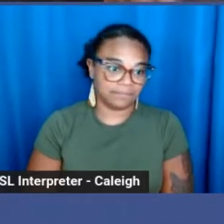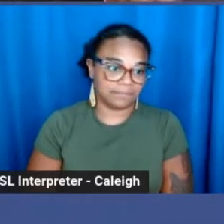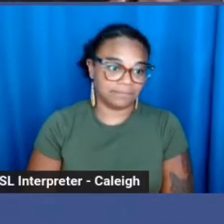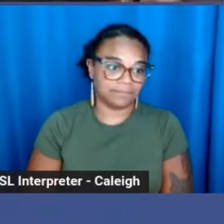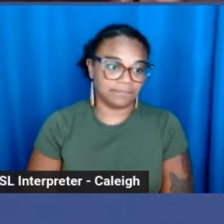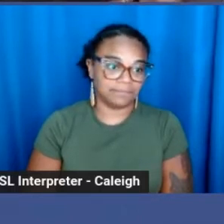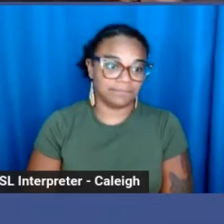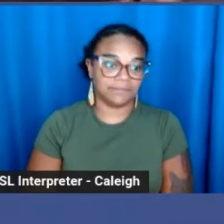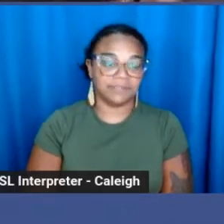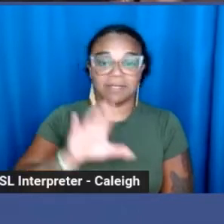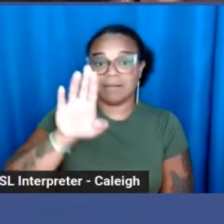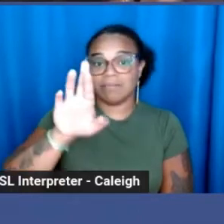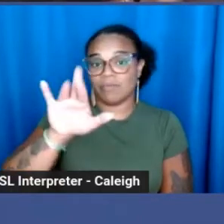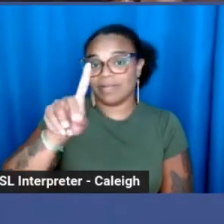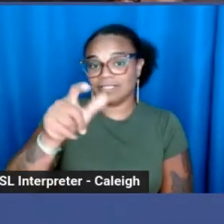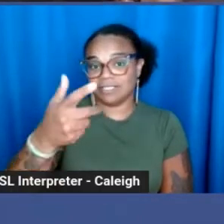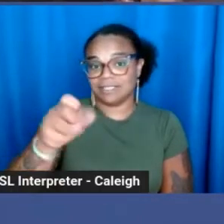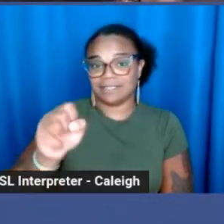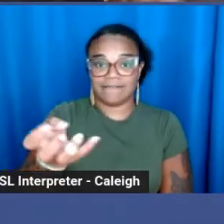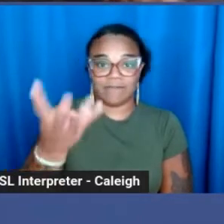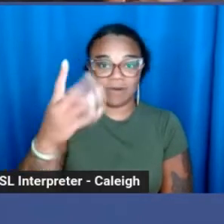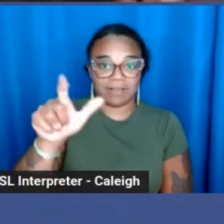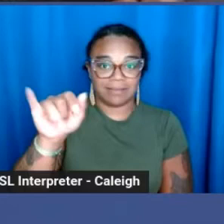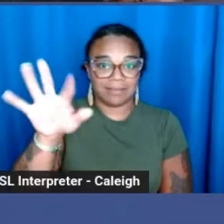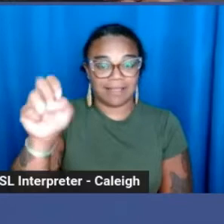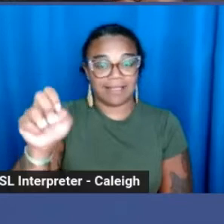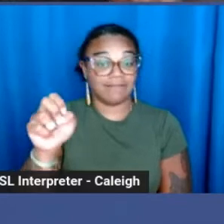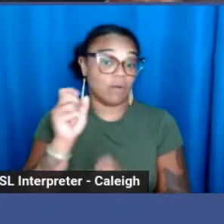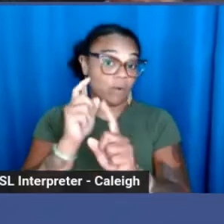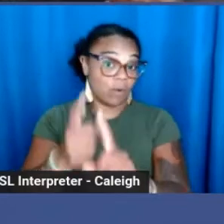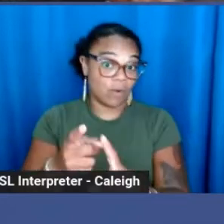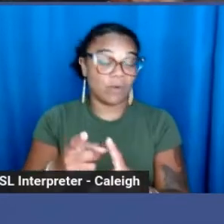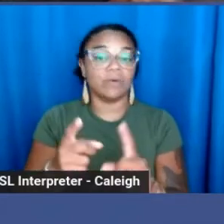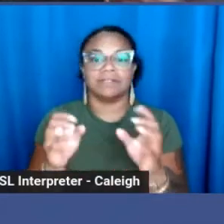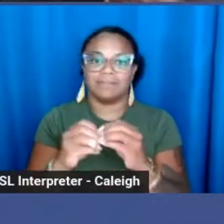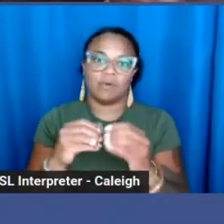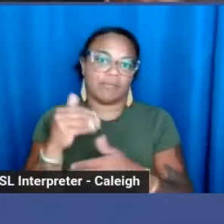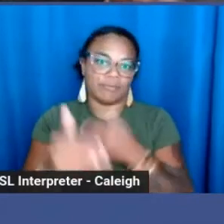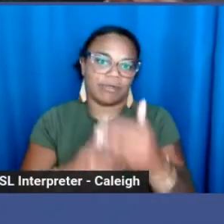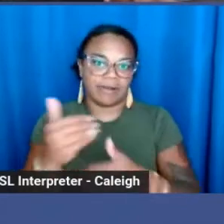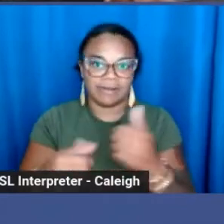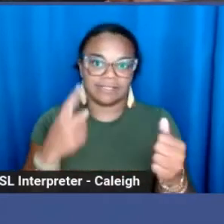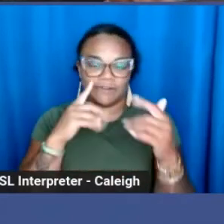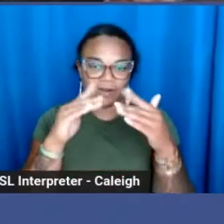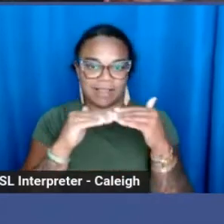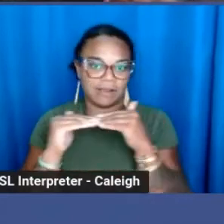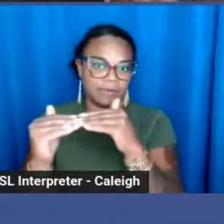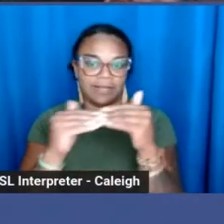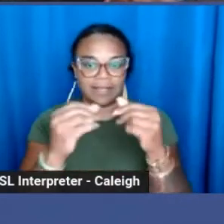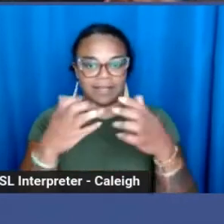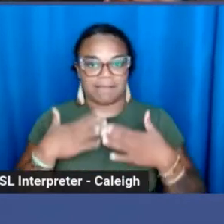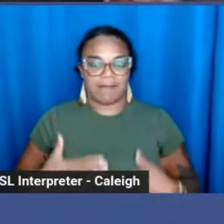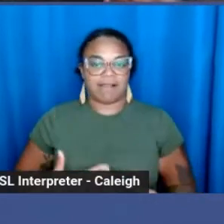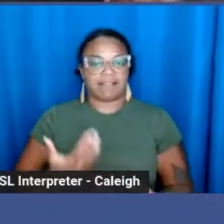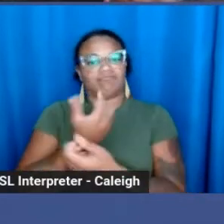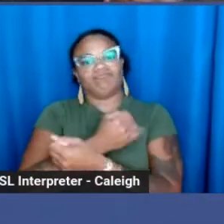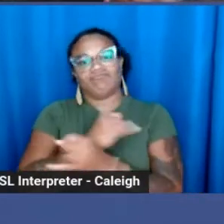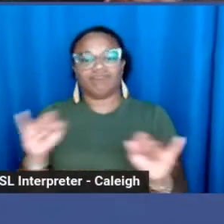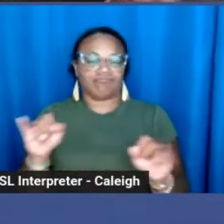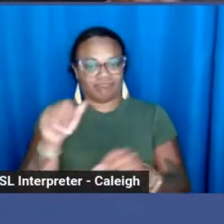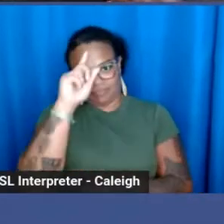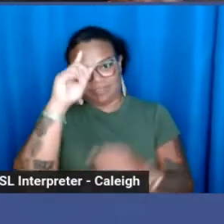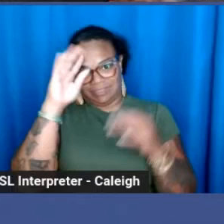Bridges for Life aims to make progress towards equity and bodily autonomy. No one should be